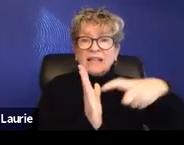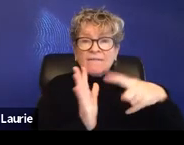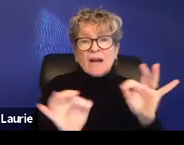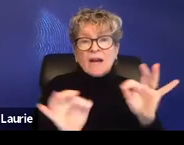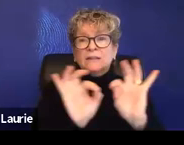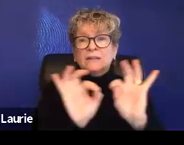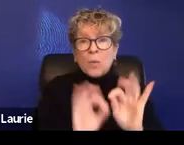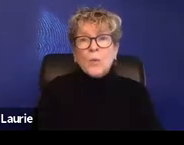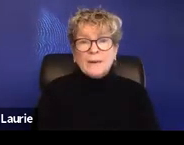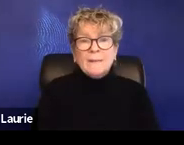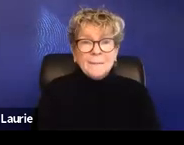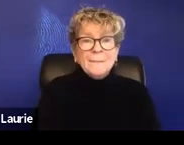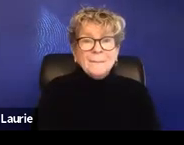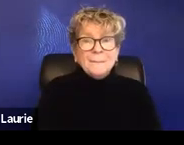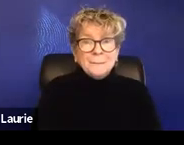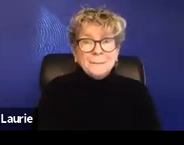Um,